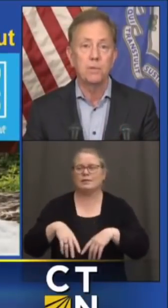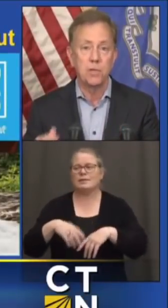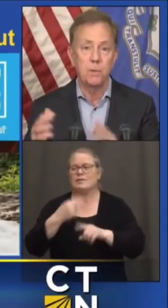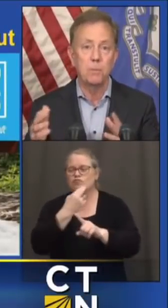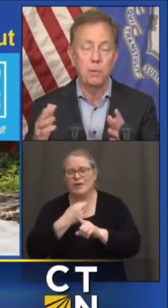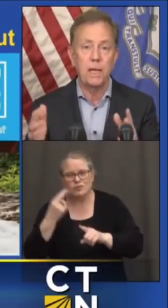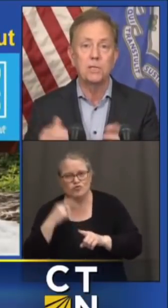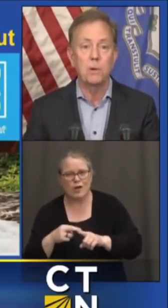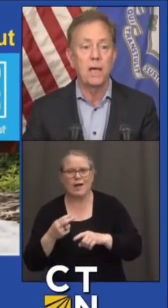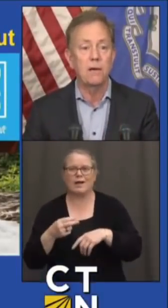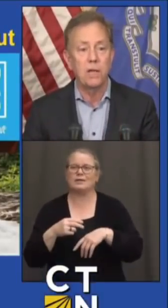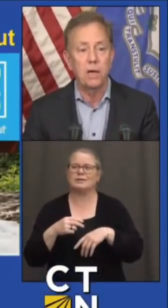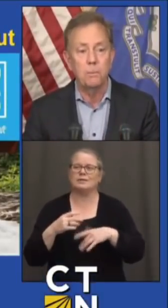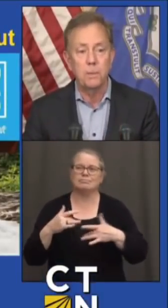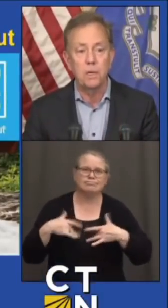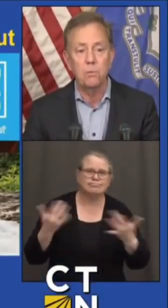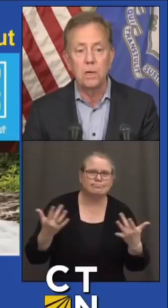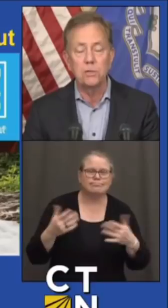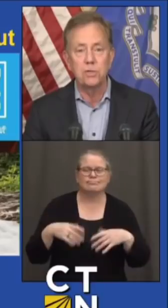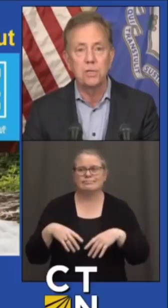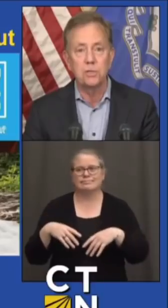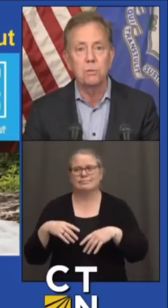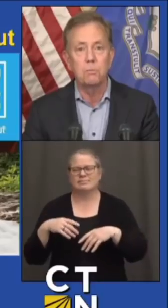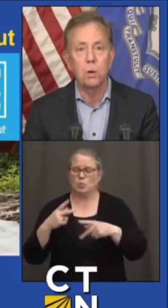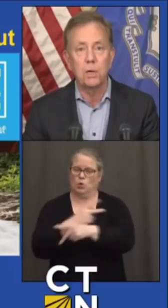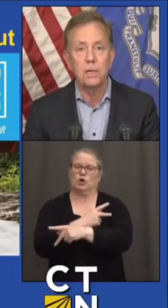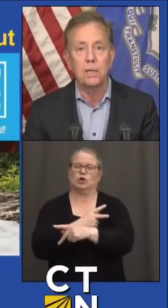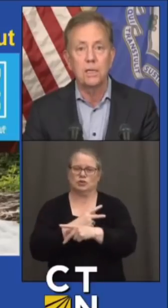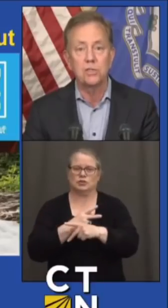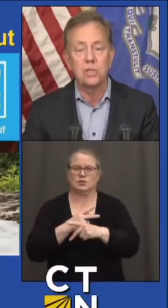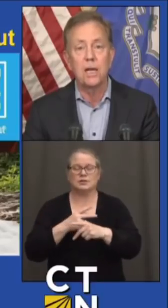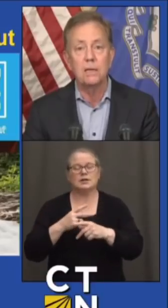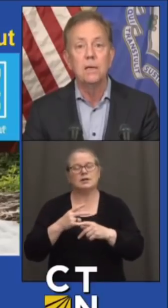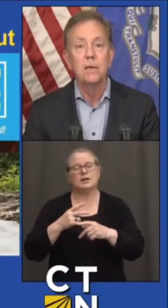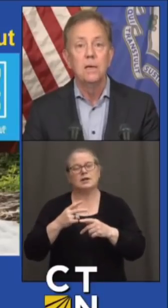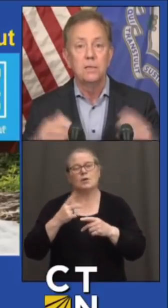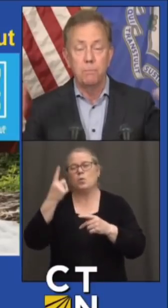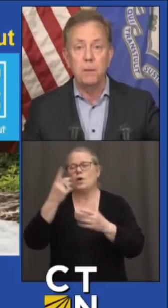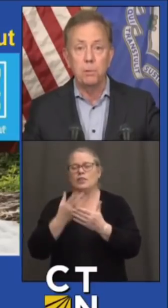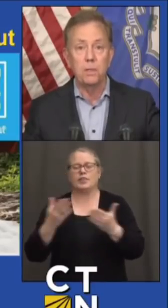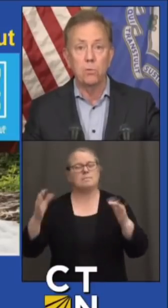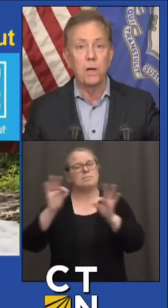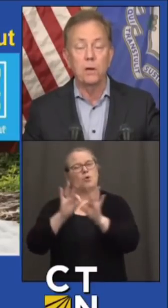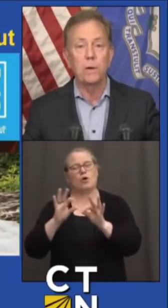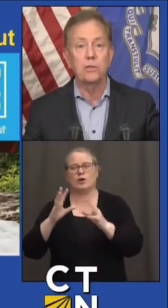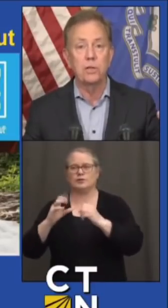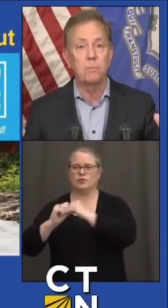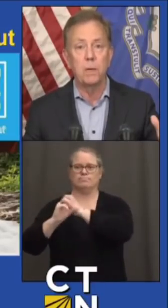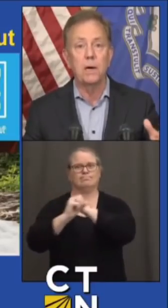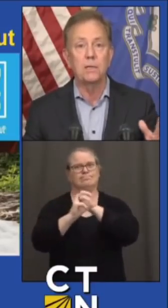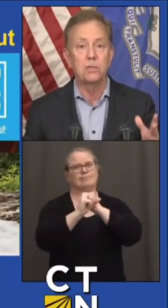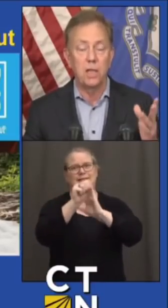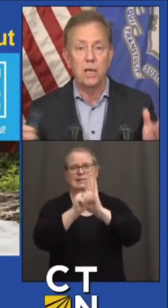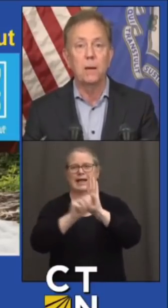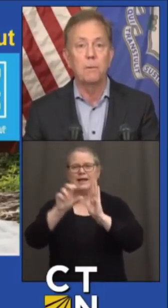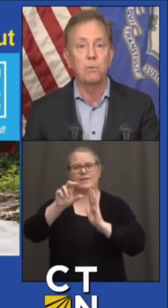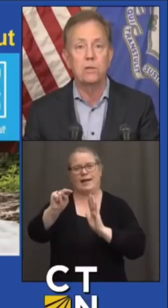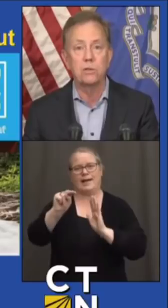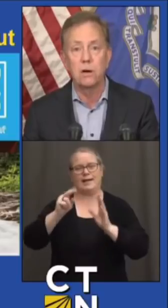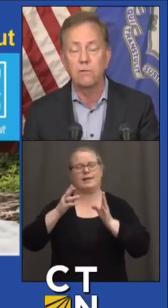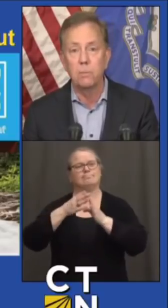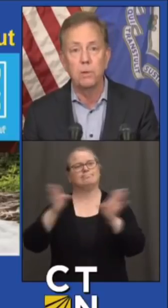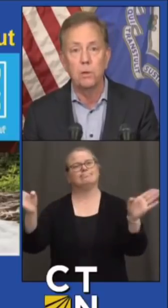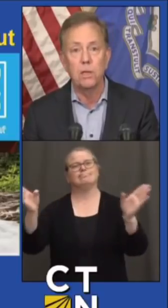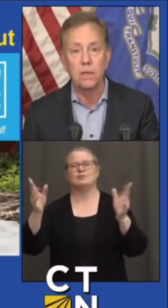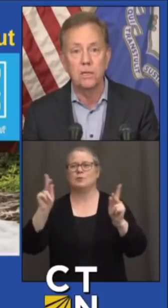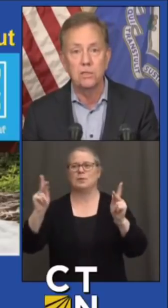Came up with some of the plans we have to help. Another one is just marketing the state to people in the greater region and beyond so they come and